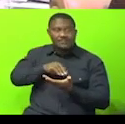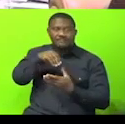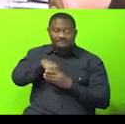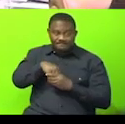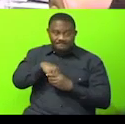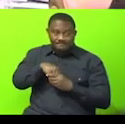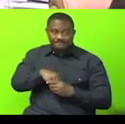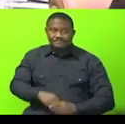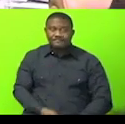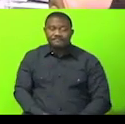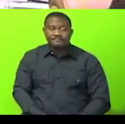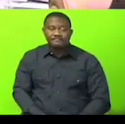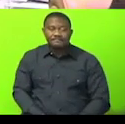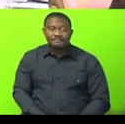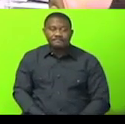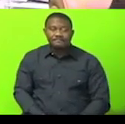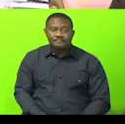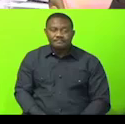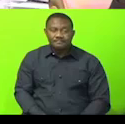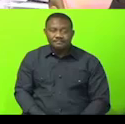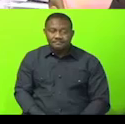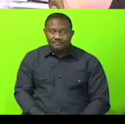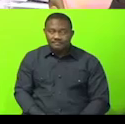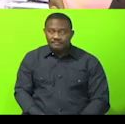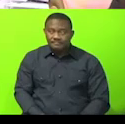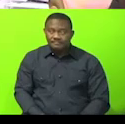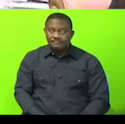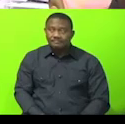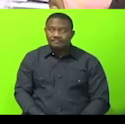purposes of correction. Mr. Speaker, I thank you for the opportunity.